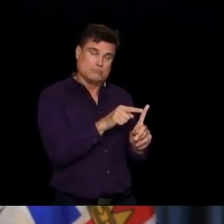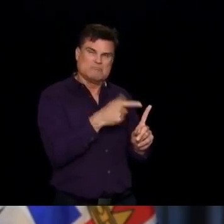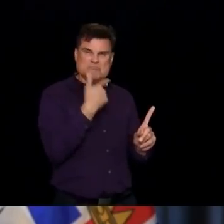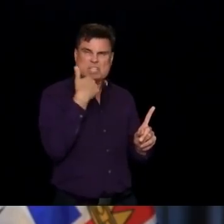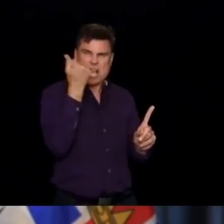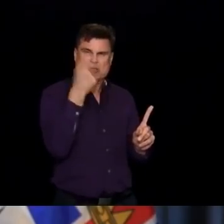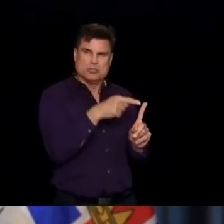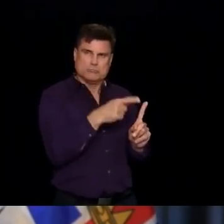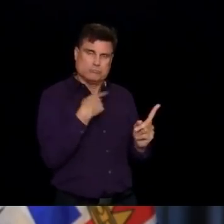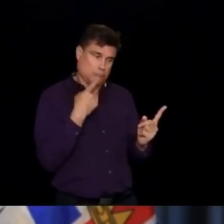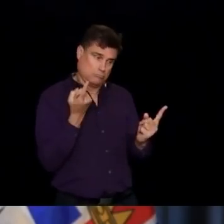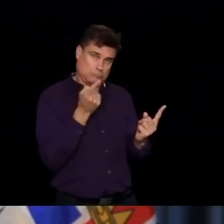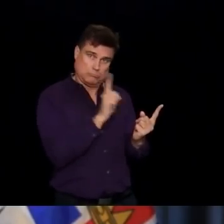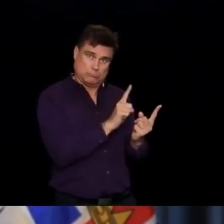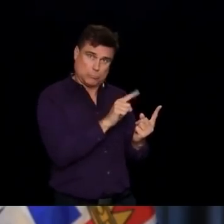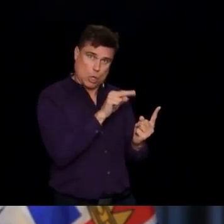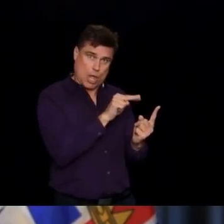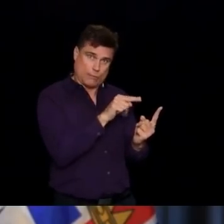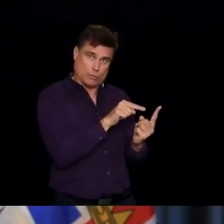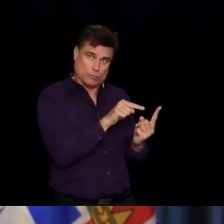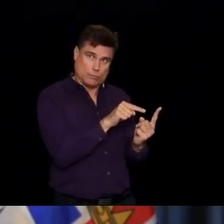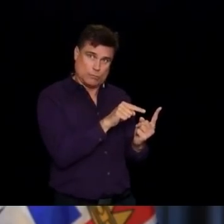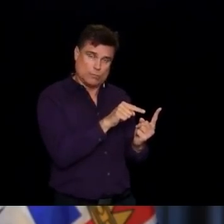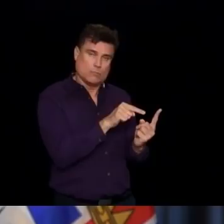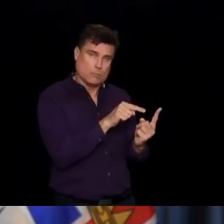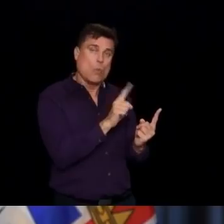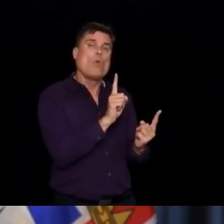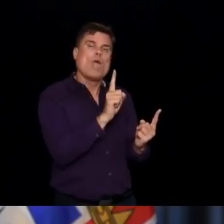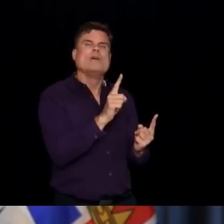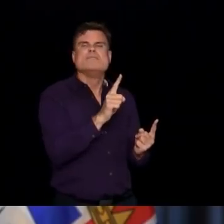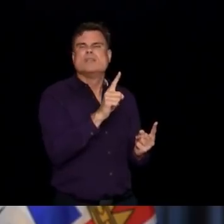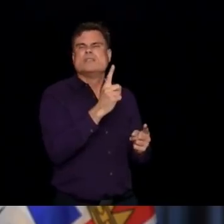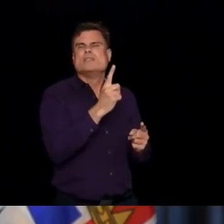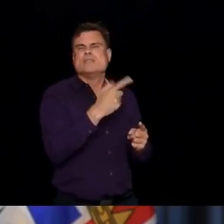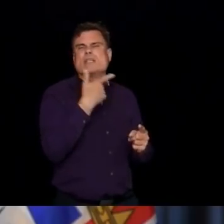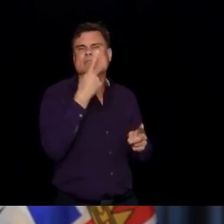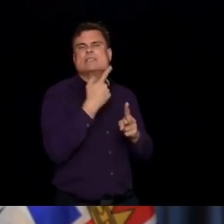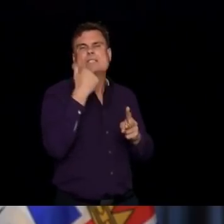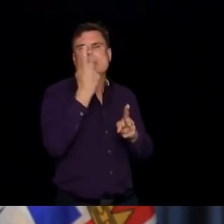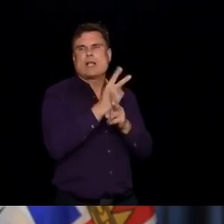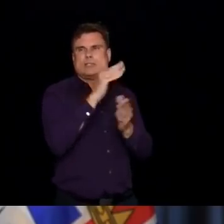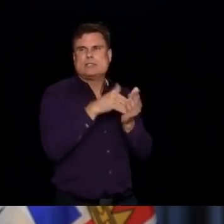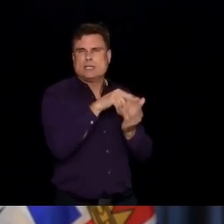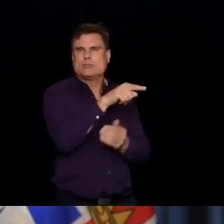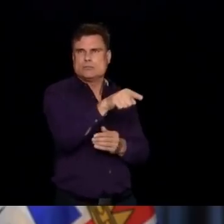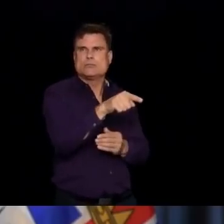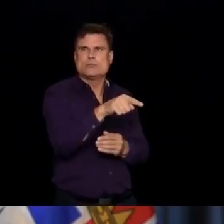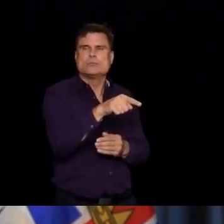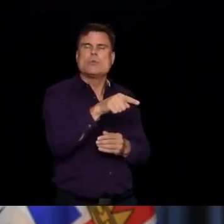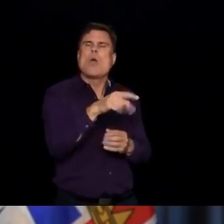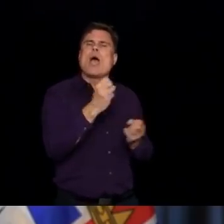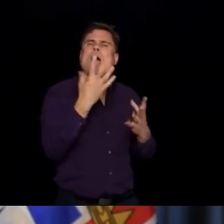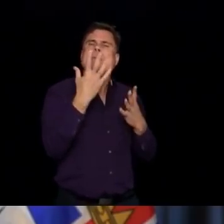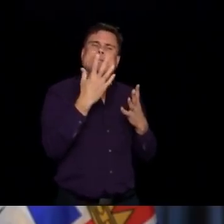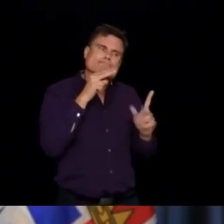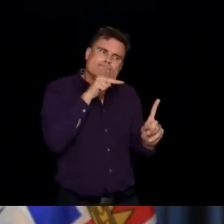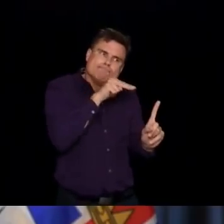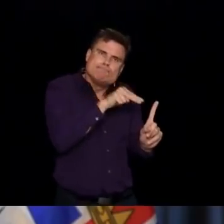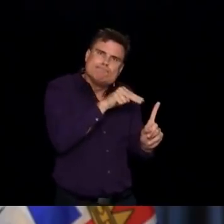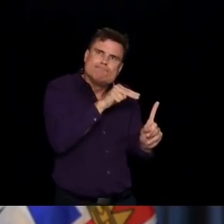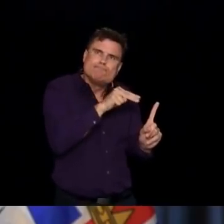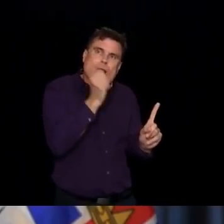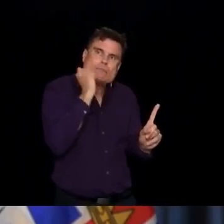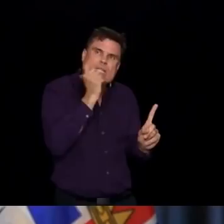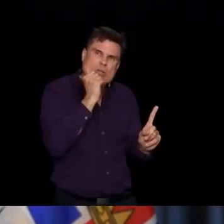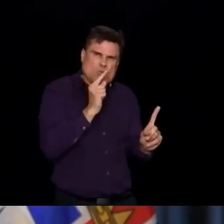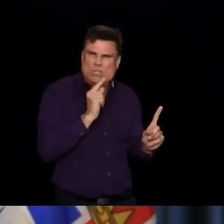per resident under the standard every single week. And so that's changed. There were 75, now there are none. The